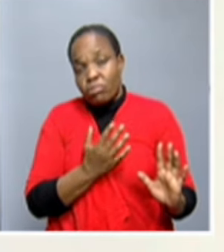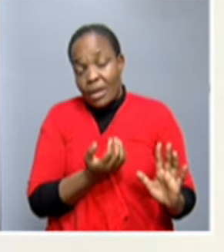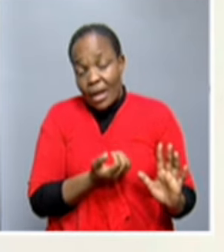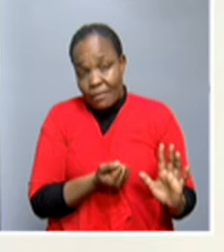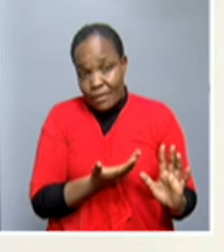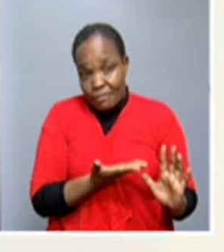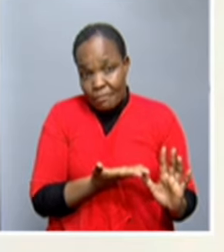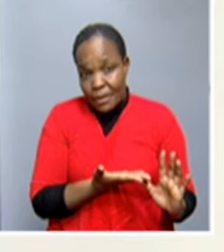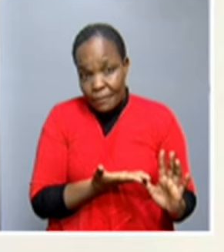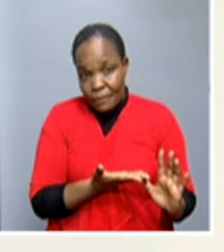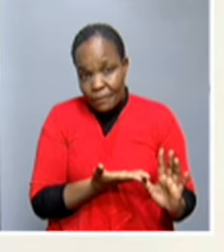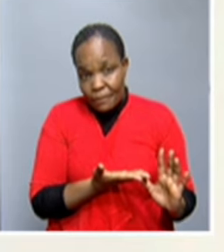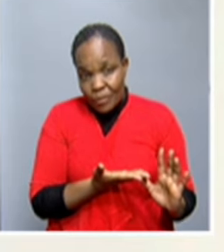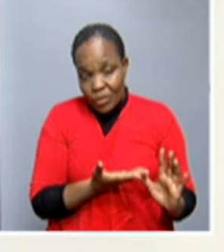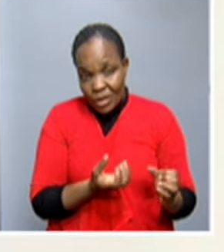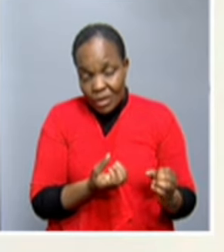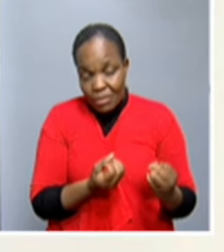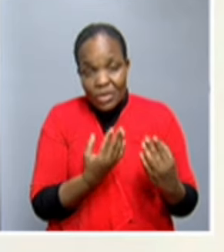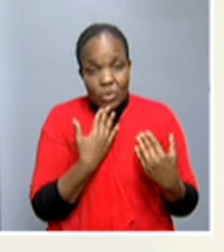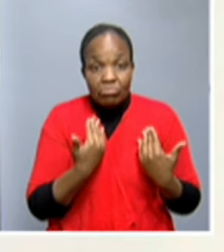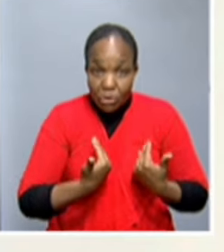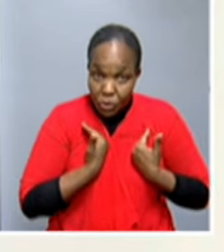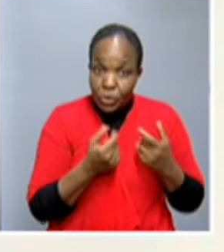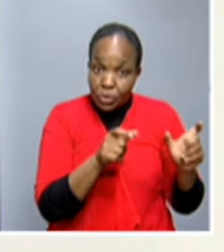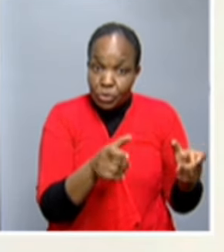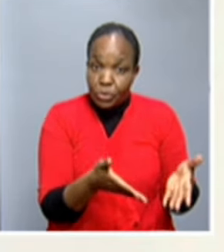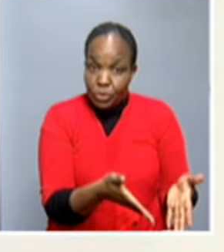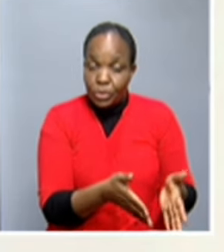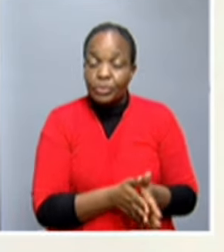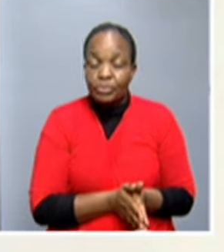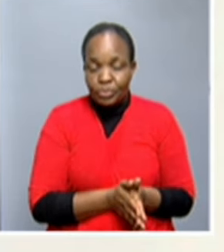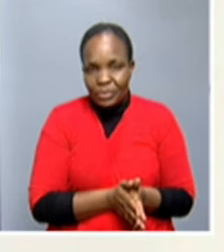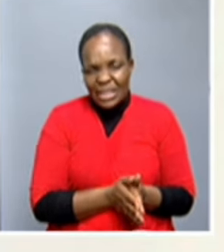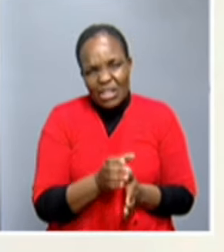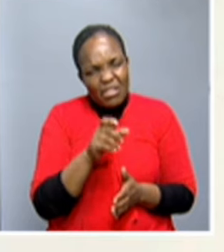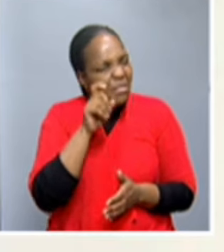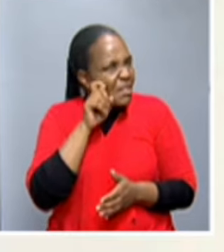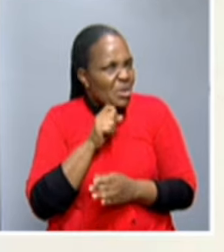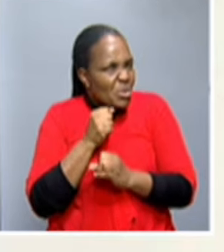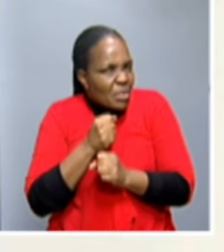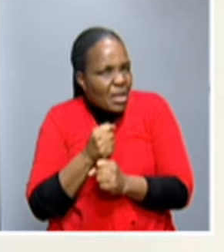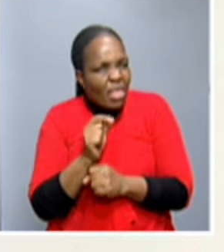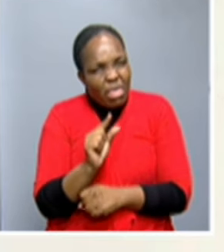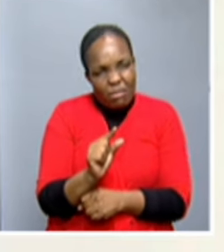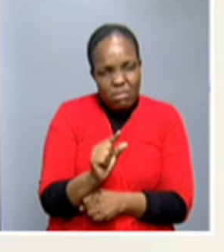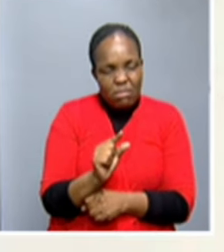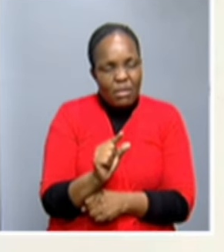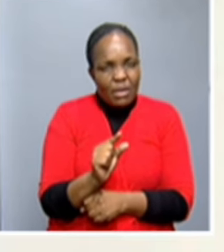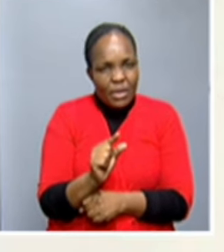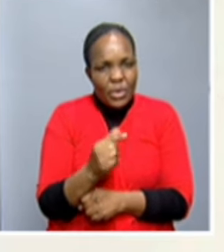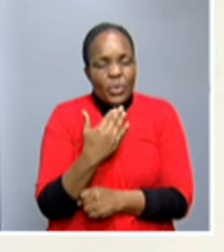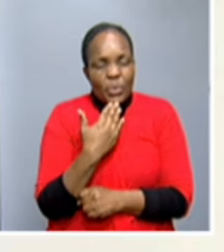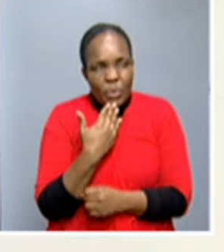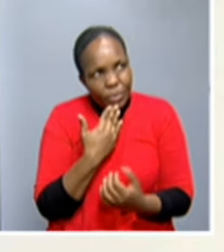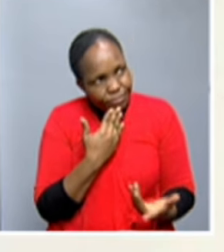the majority were the youth, whereby only a few, few elders who apparently